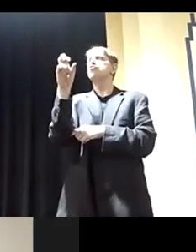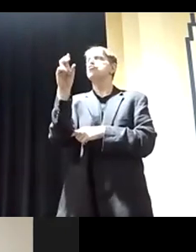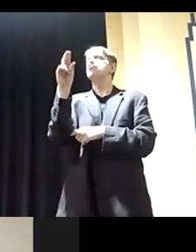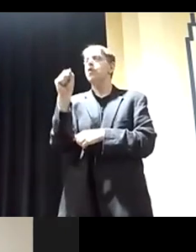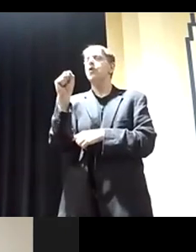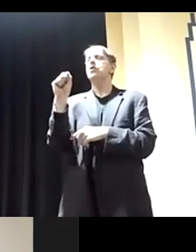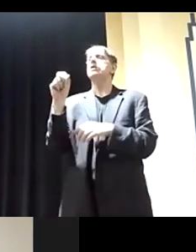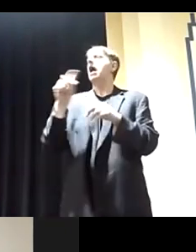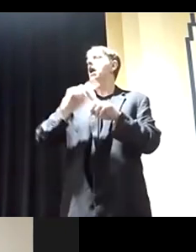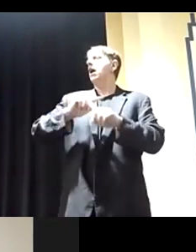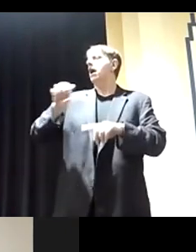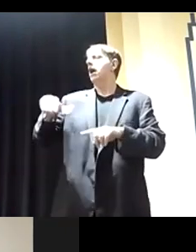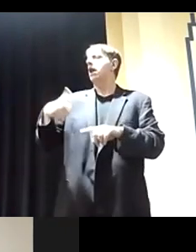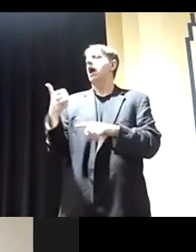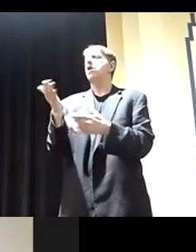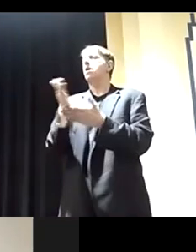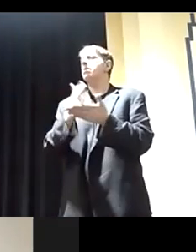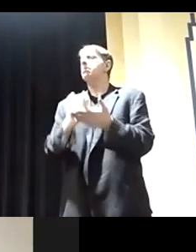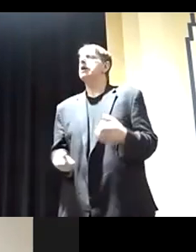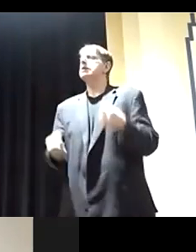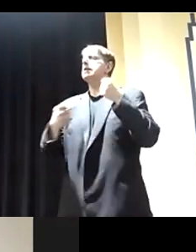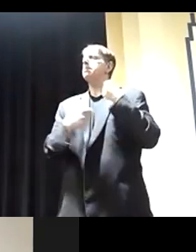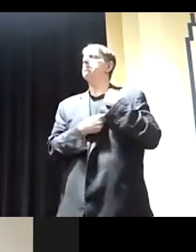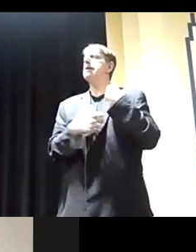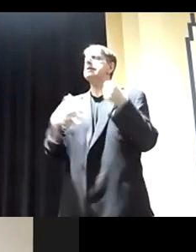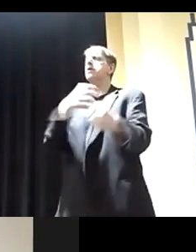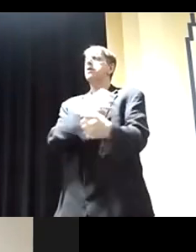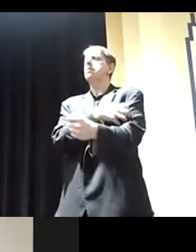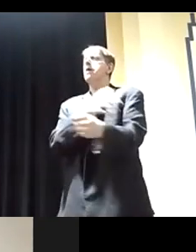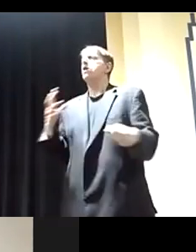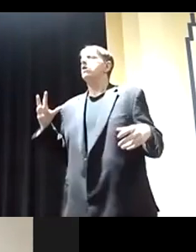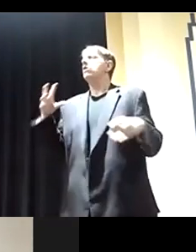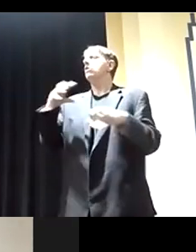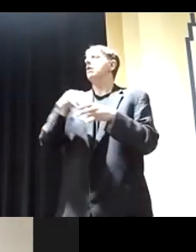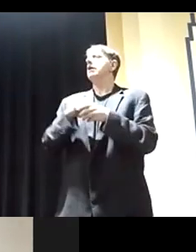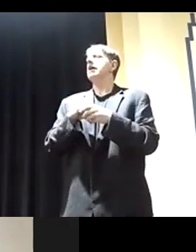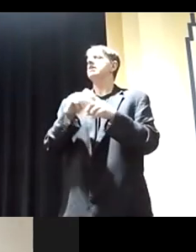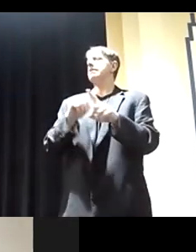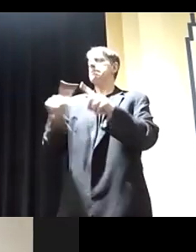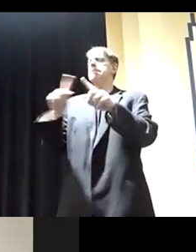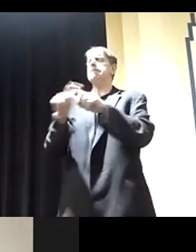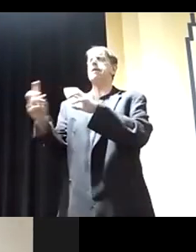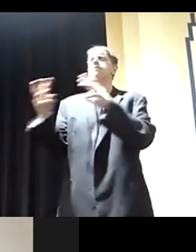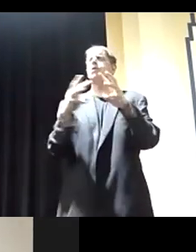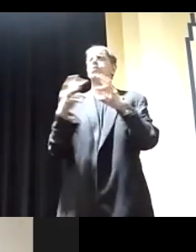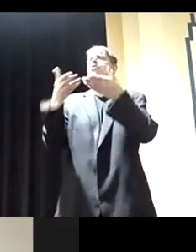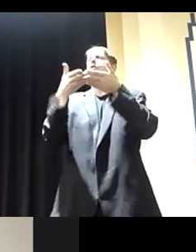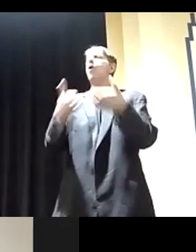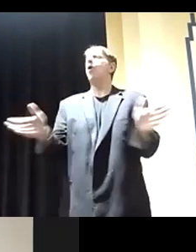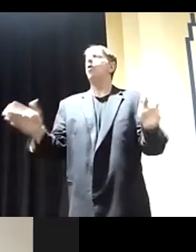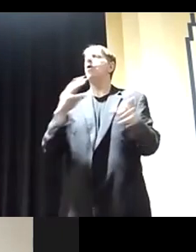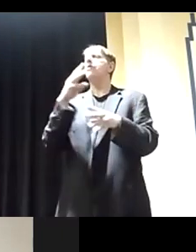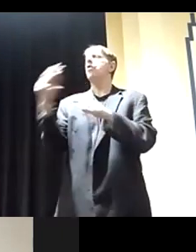power to be involved in theaters of combat all around the world. If folks in our armed